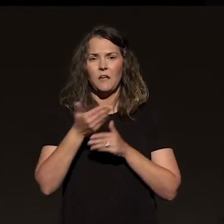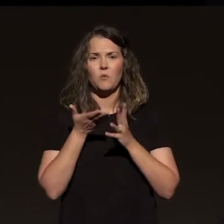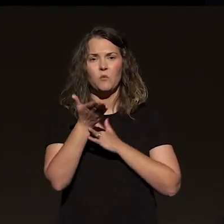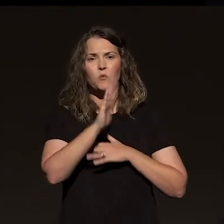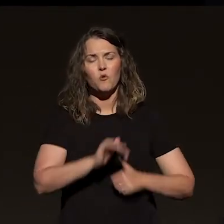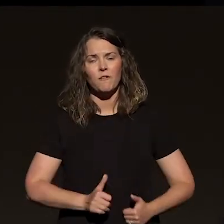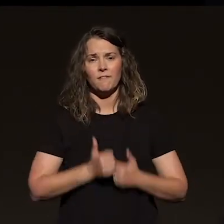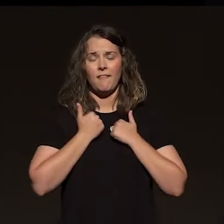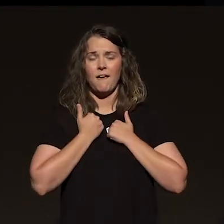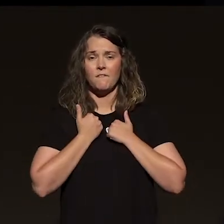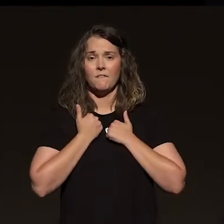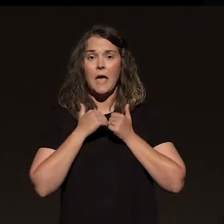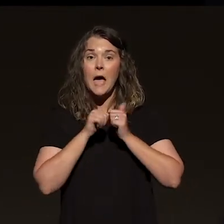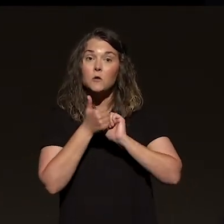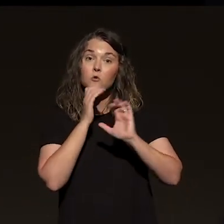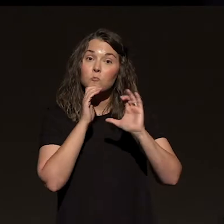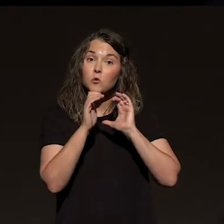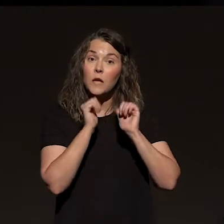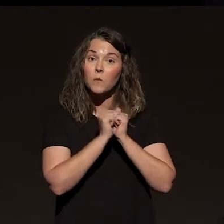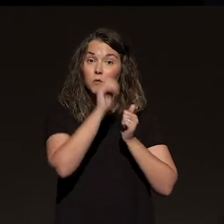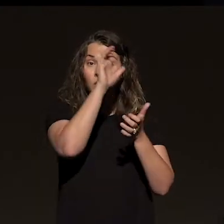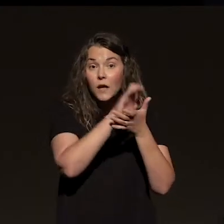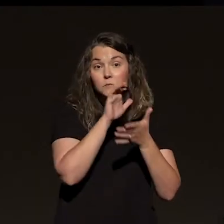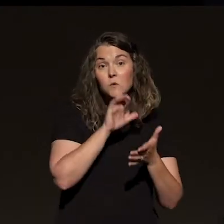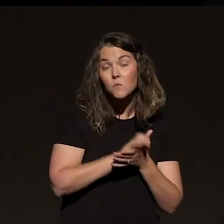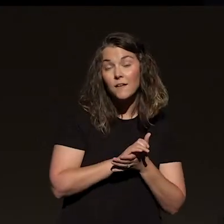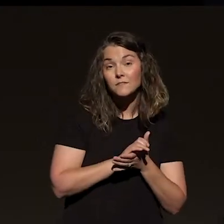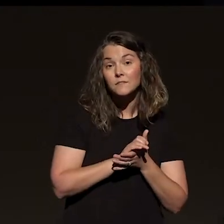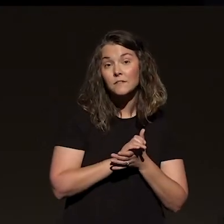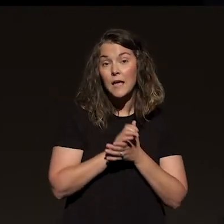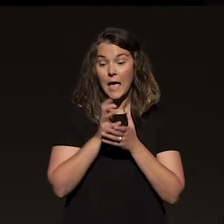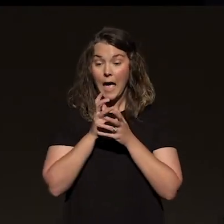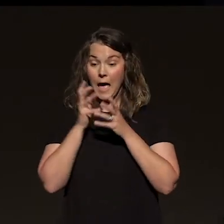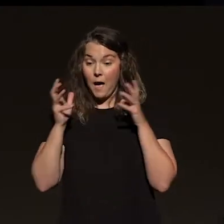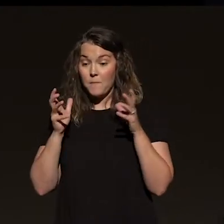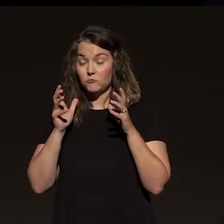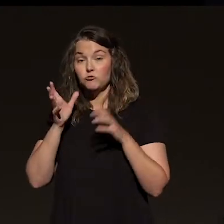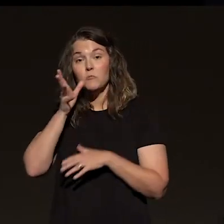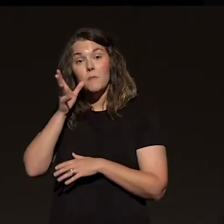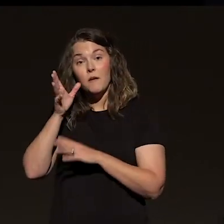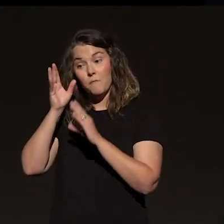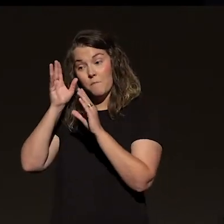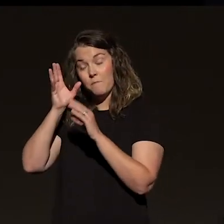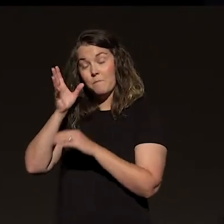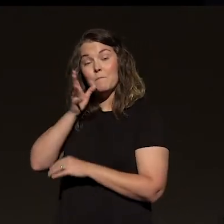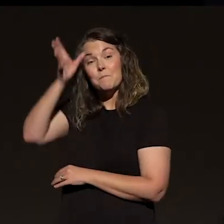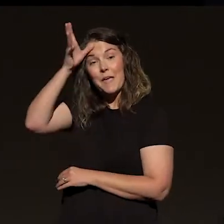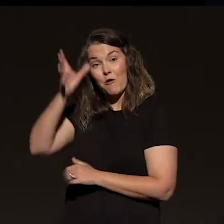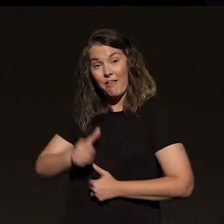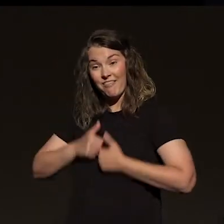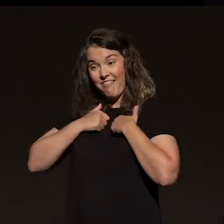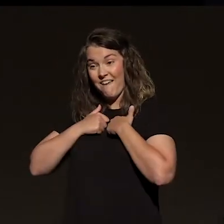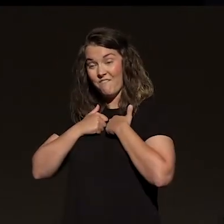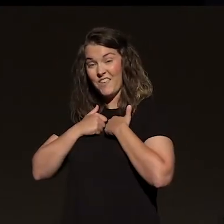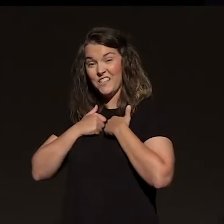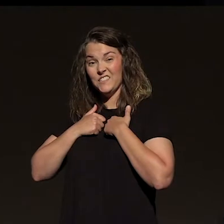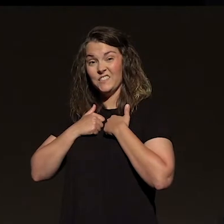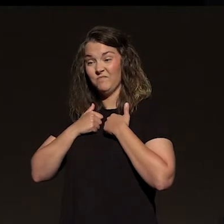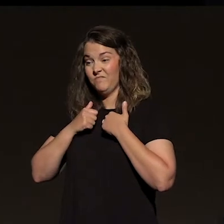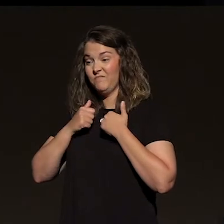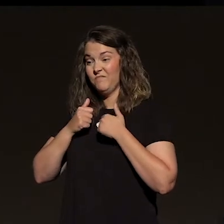with your spouse and your marriage, how much of your parenting is simply distracting your kids, your true